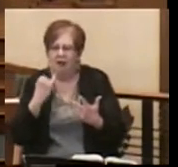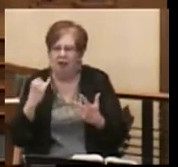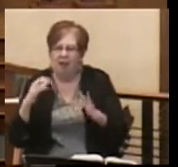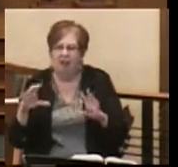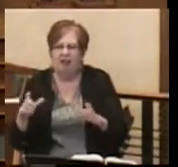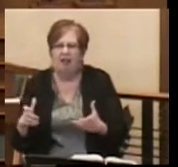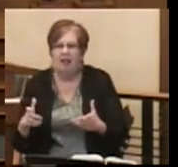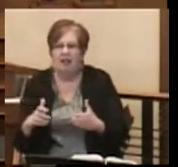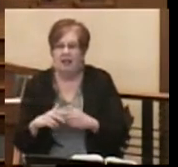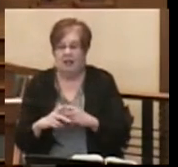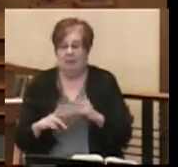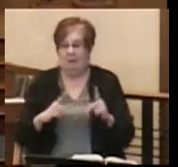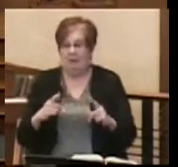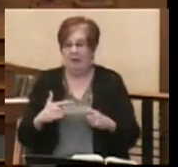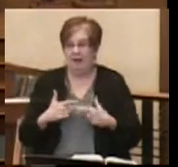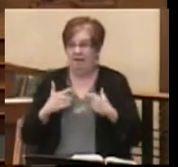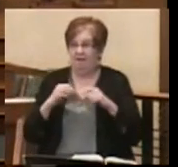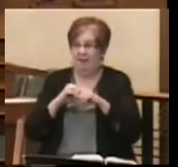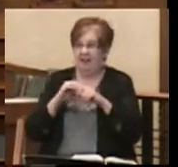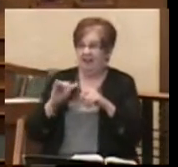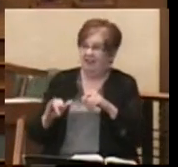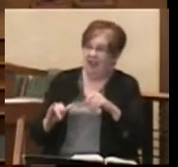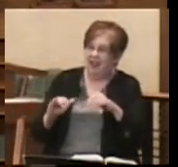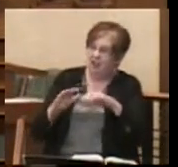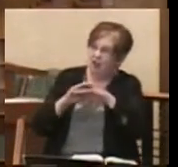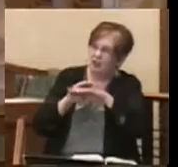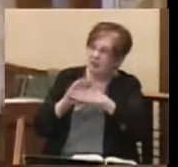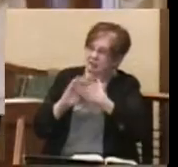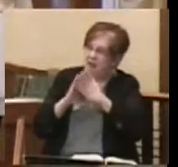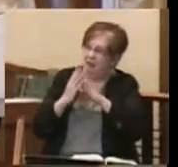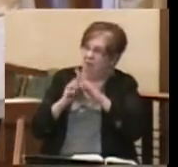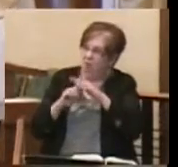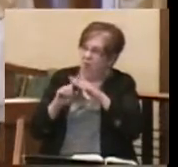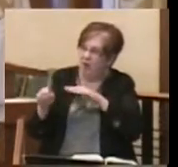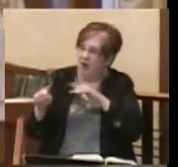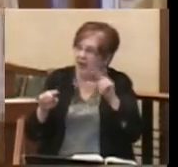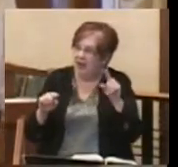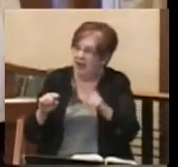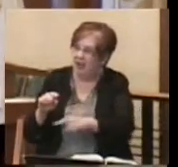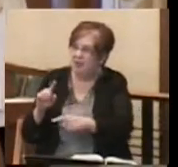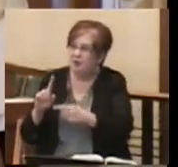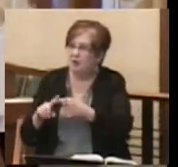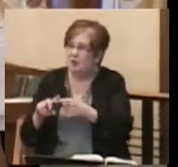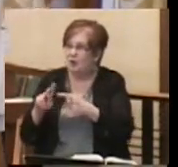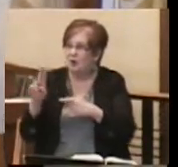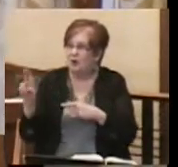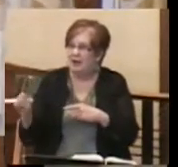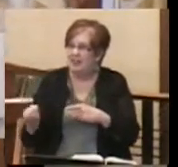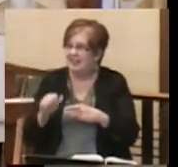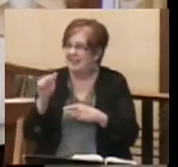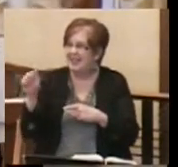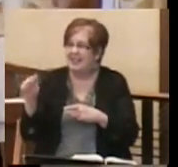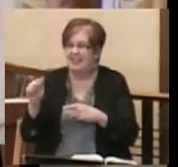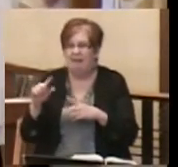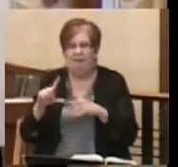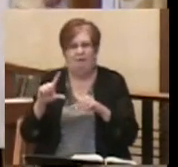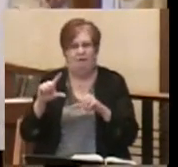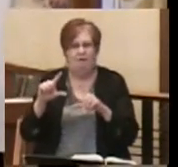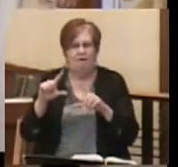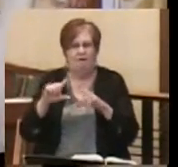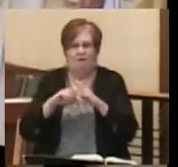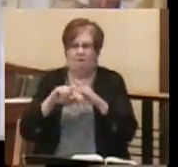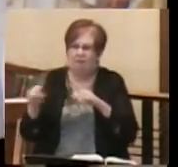Do people live in the darkness as they become refugees coming even to the United States, fleeing from